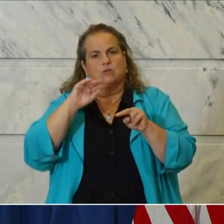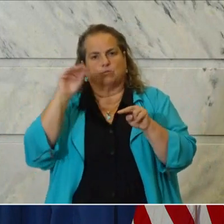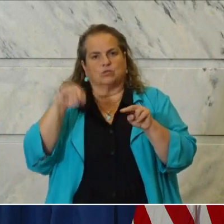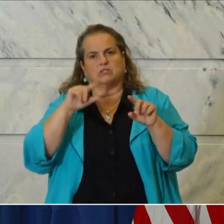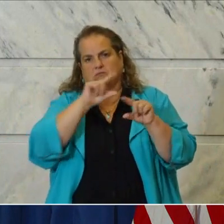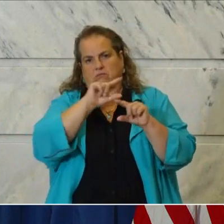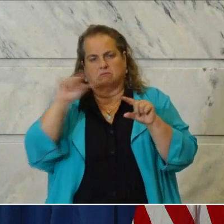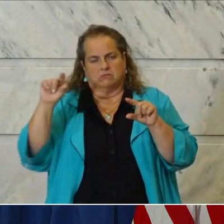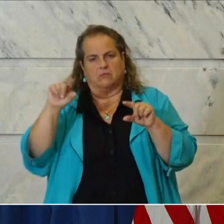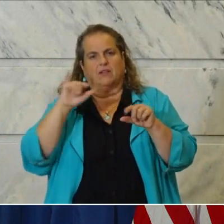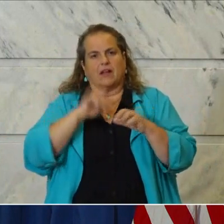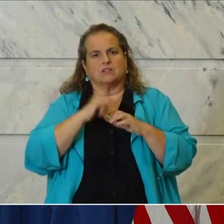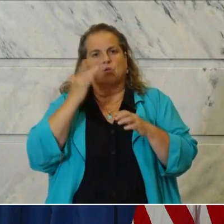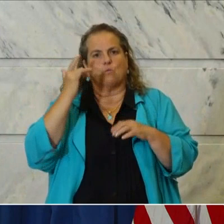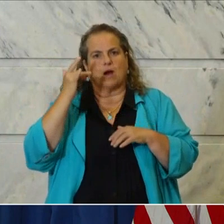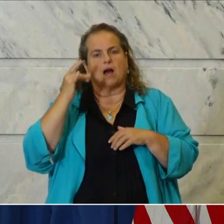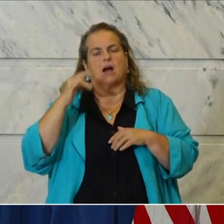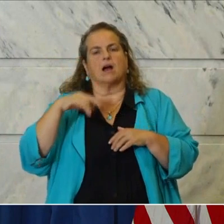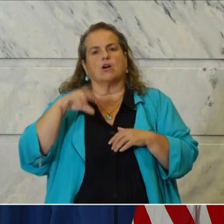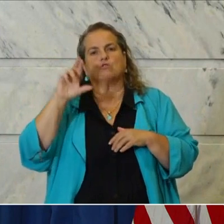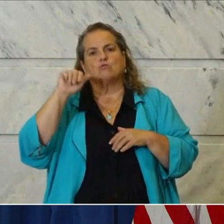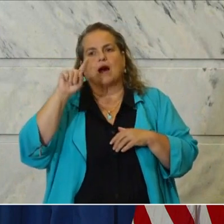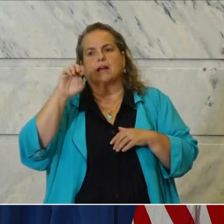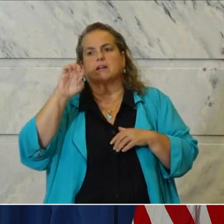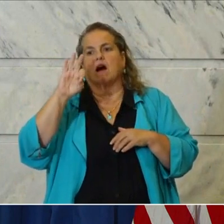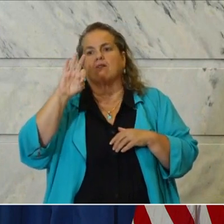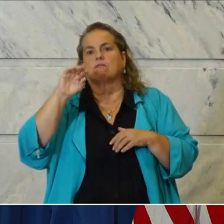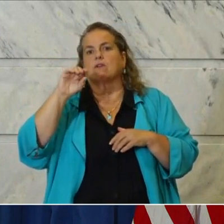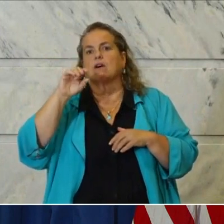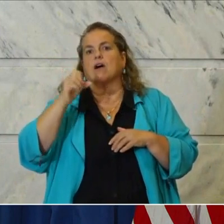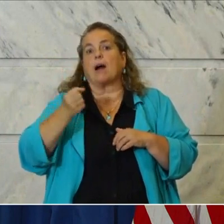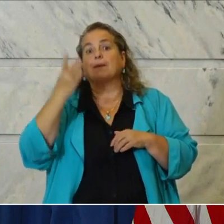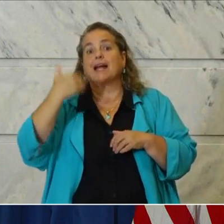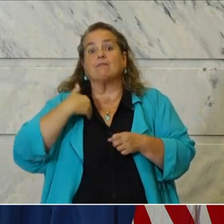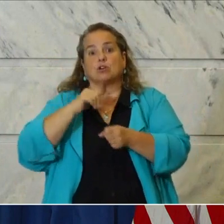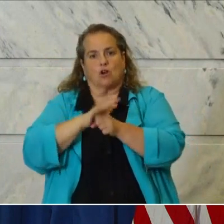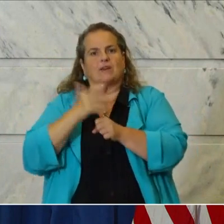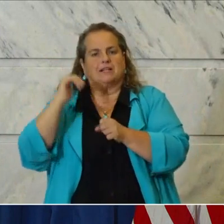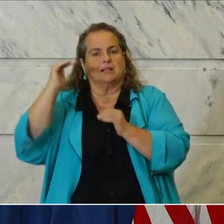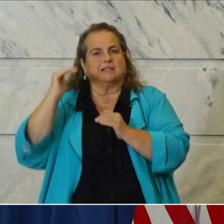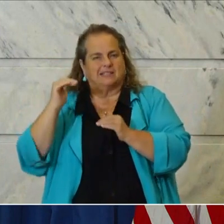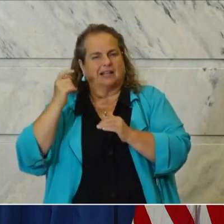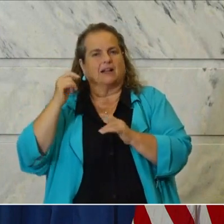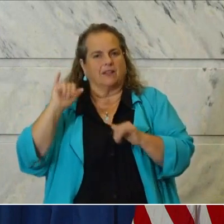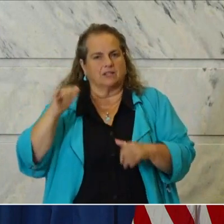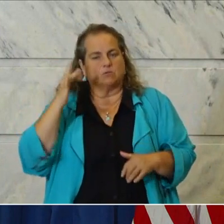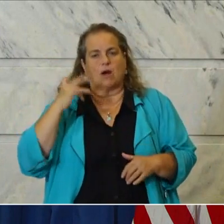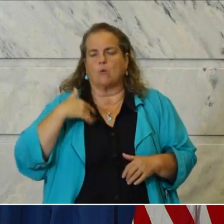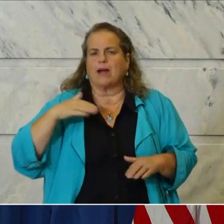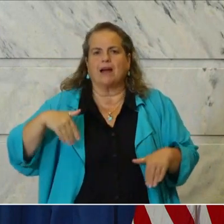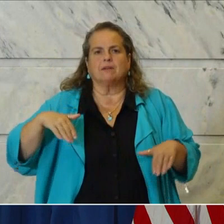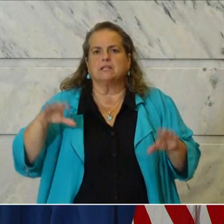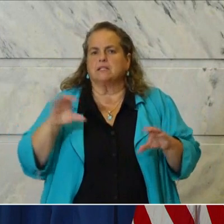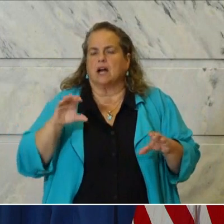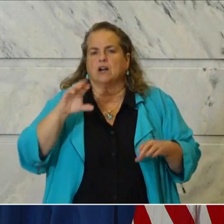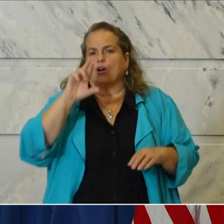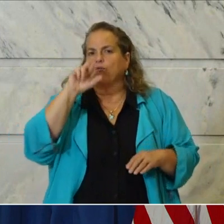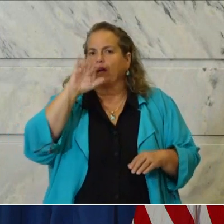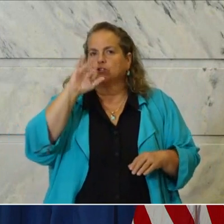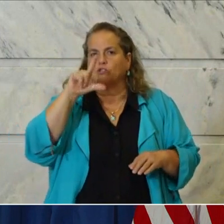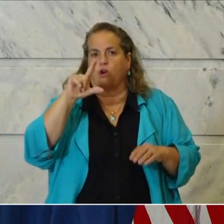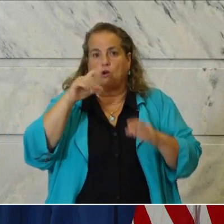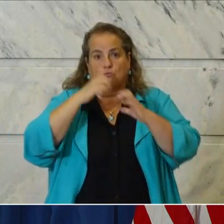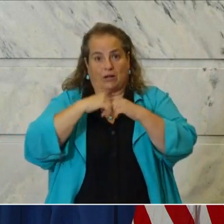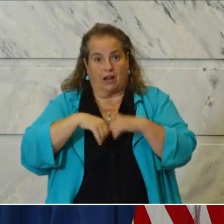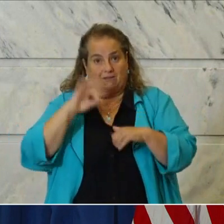the positivity rate is down. We have done the racial breakdown of cases in a